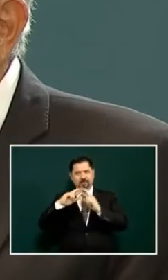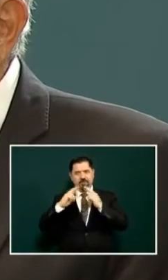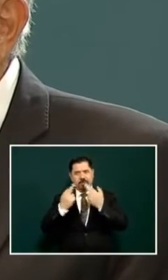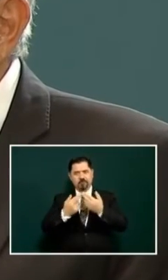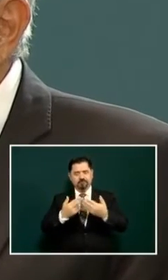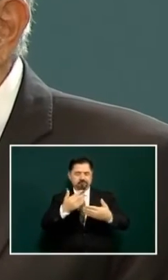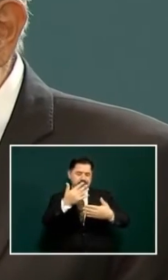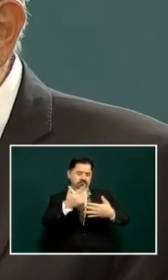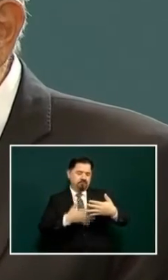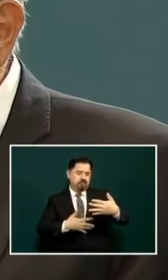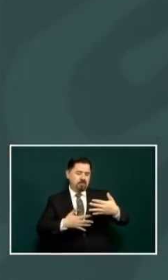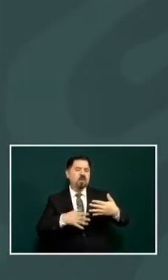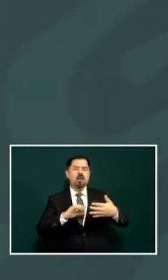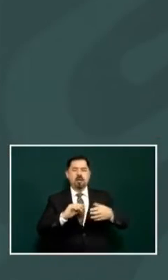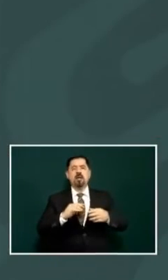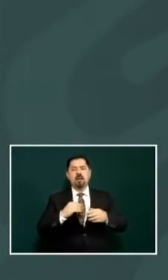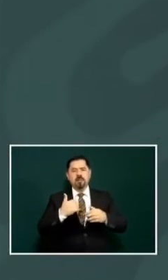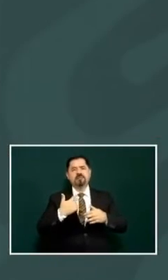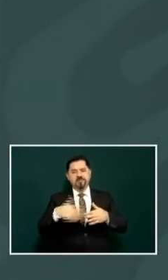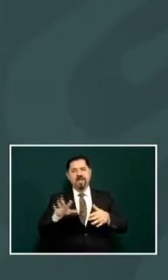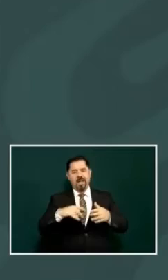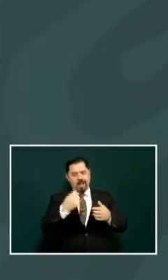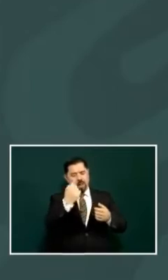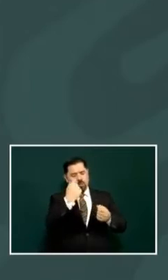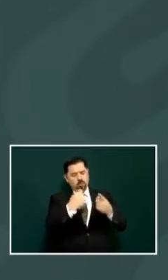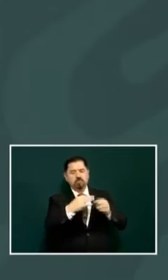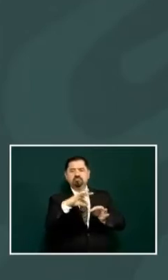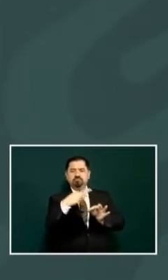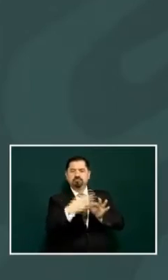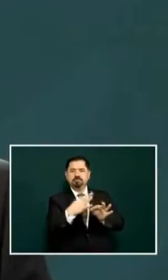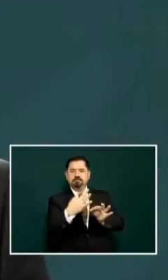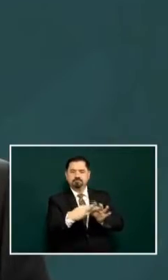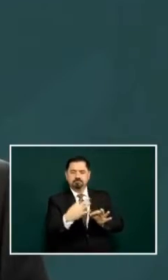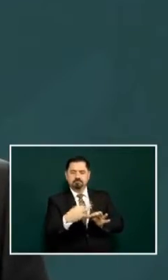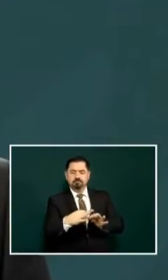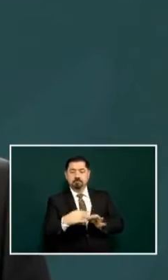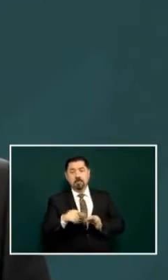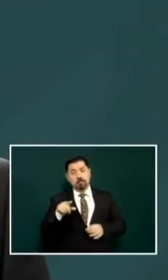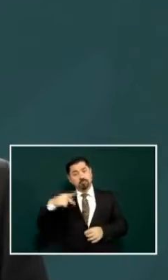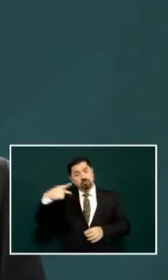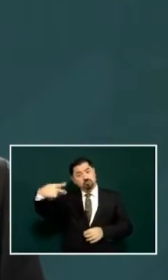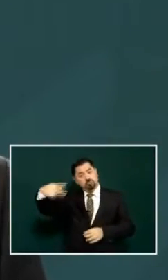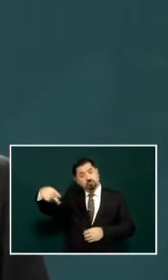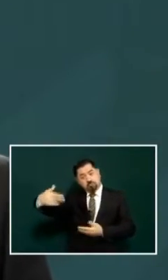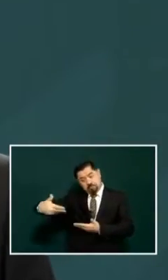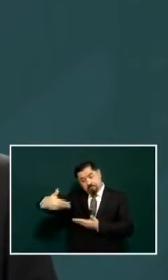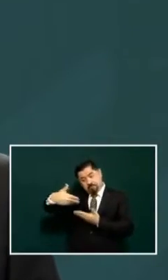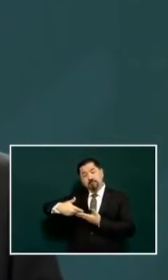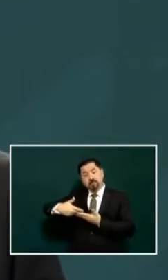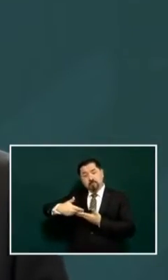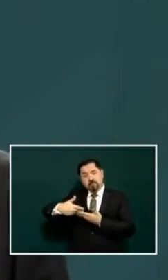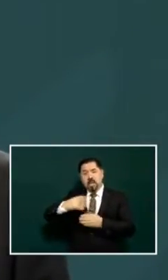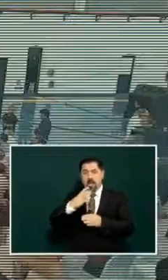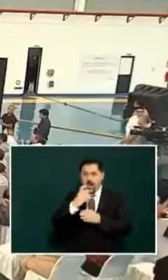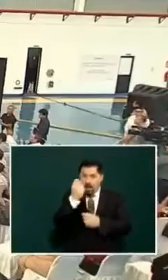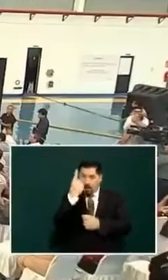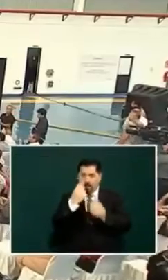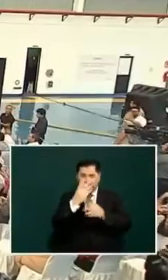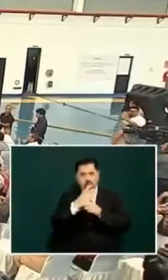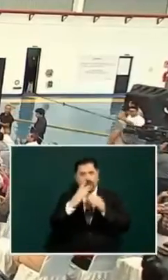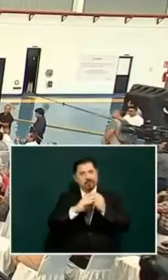requests that we are now complying with from that first meeting in general